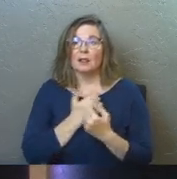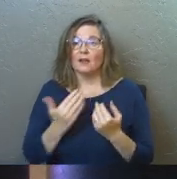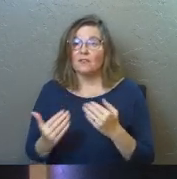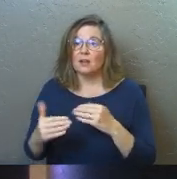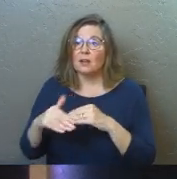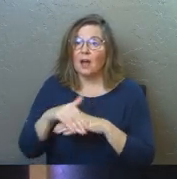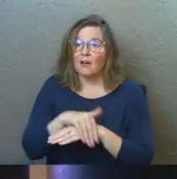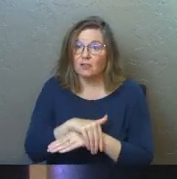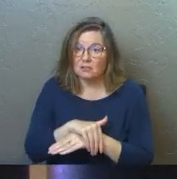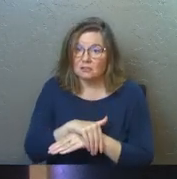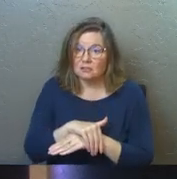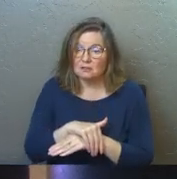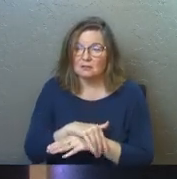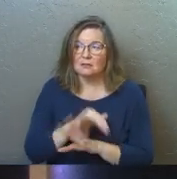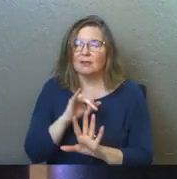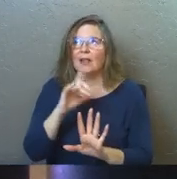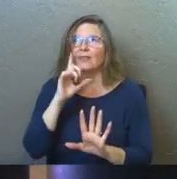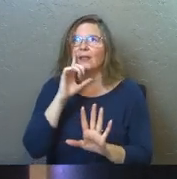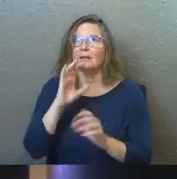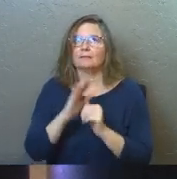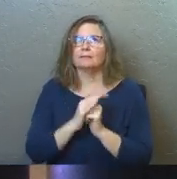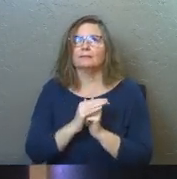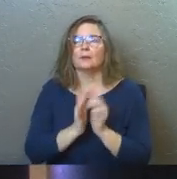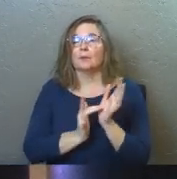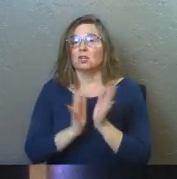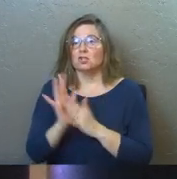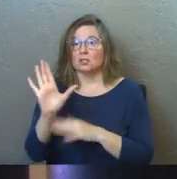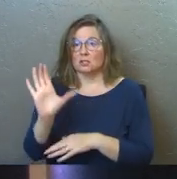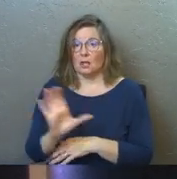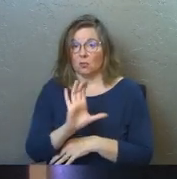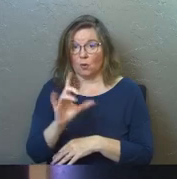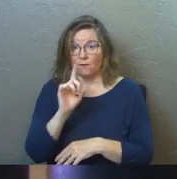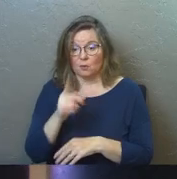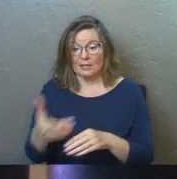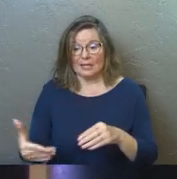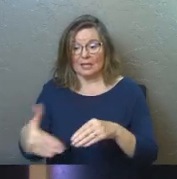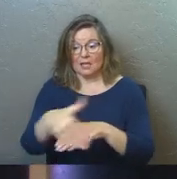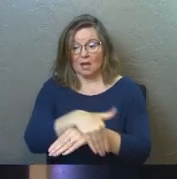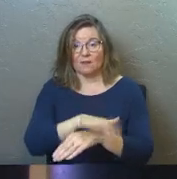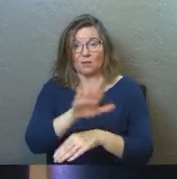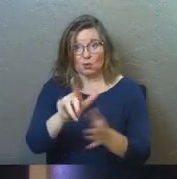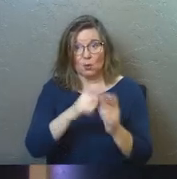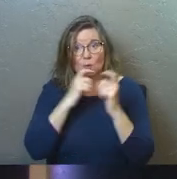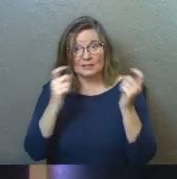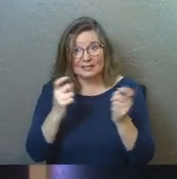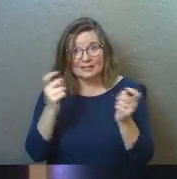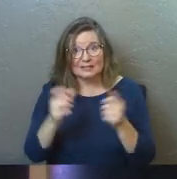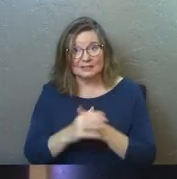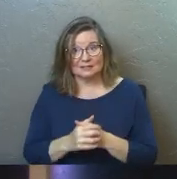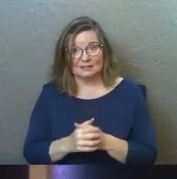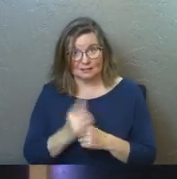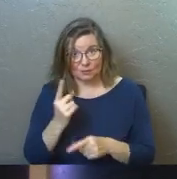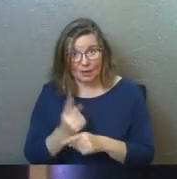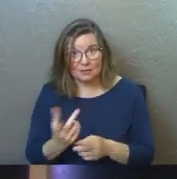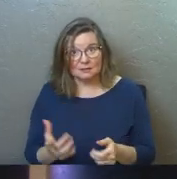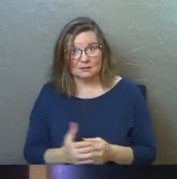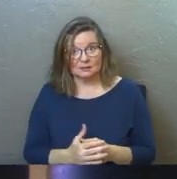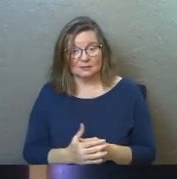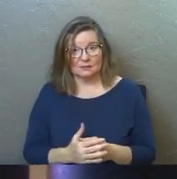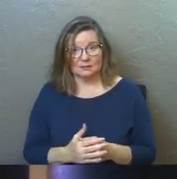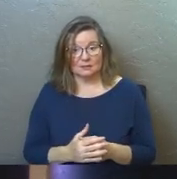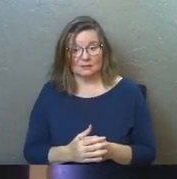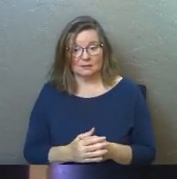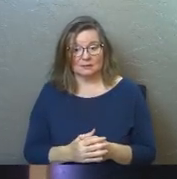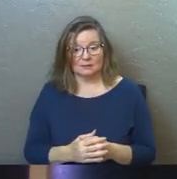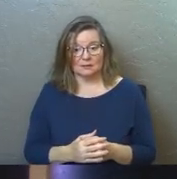covers. Again, think about Jesus on the cross for you. He covered your sins, yes? Love